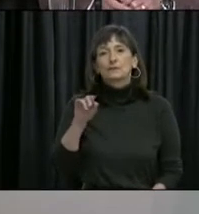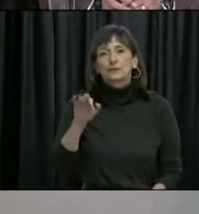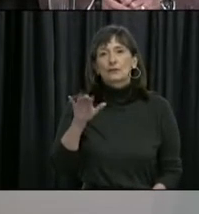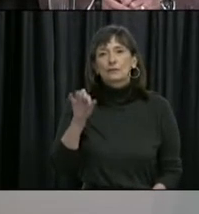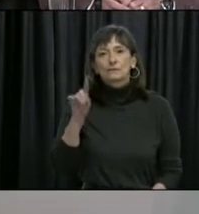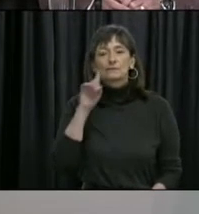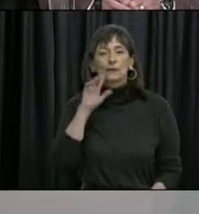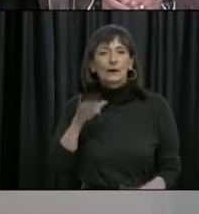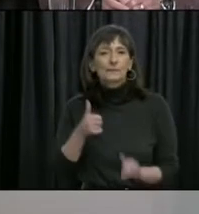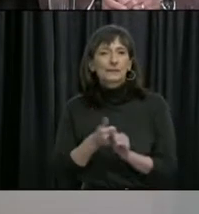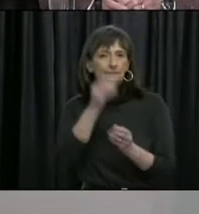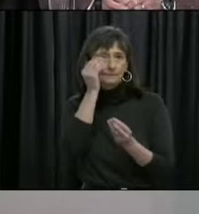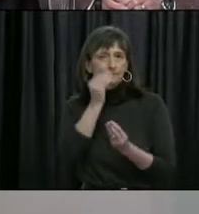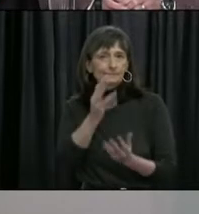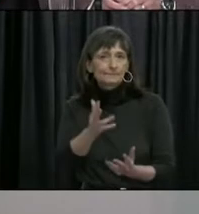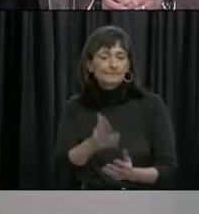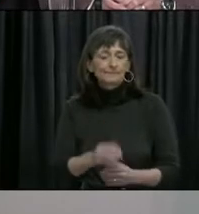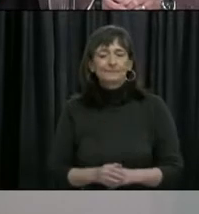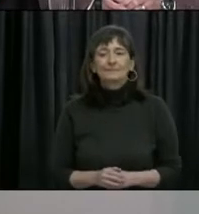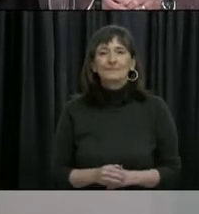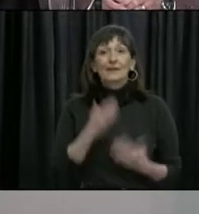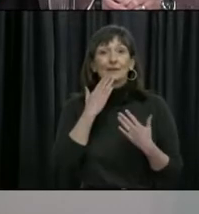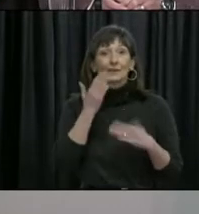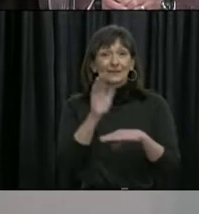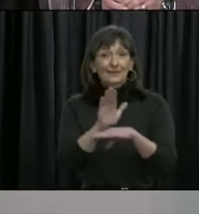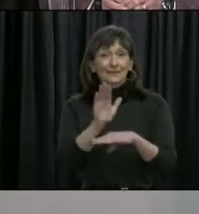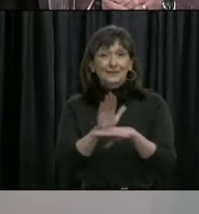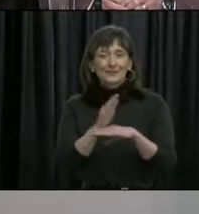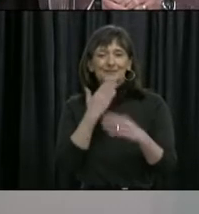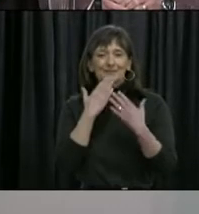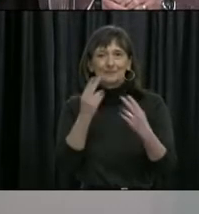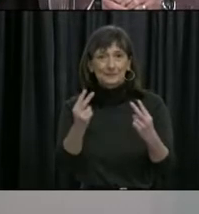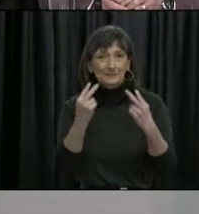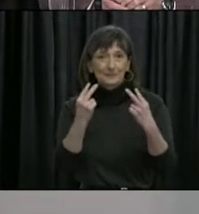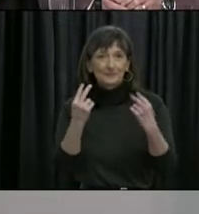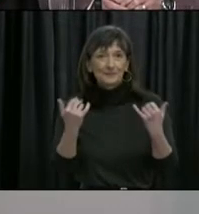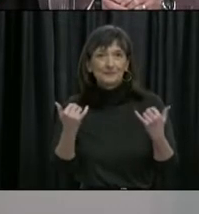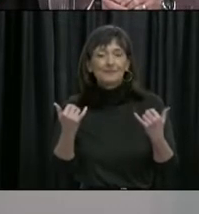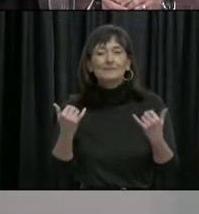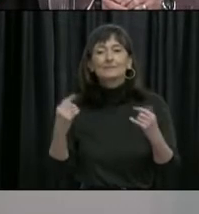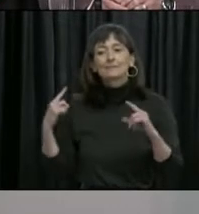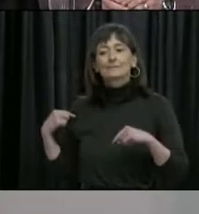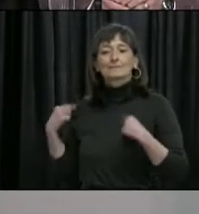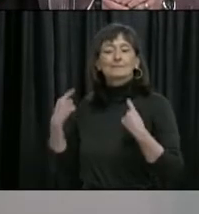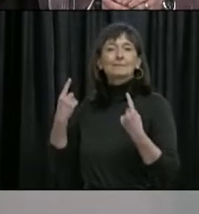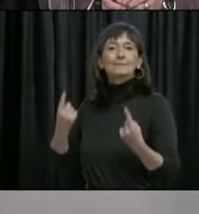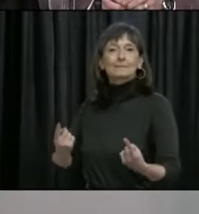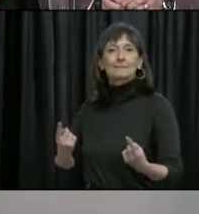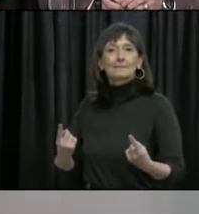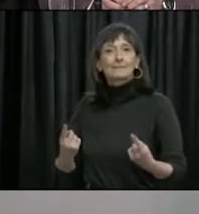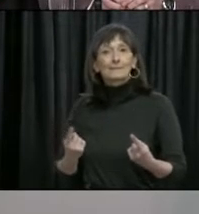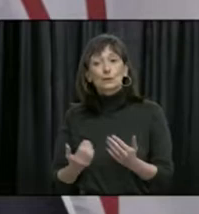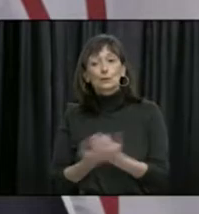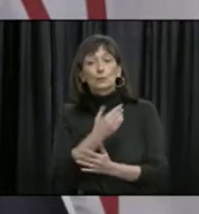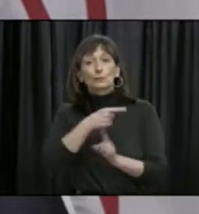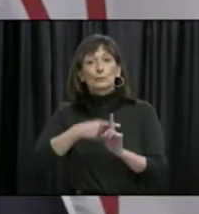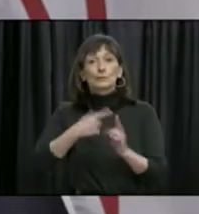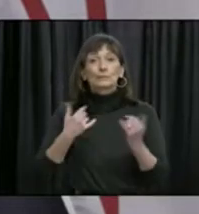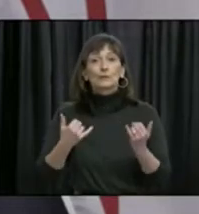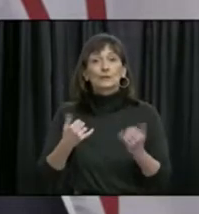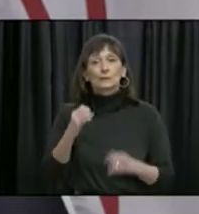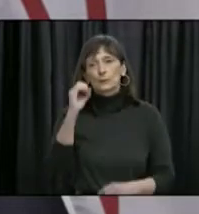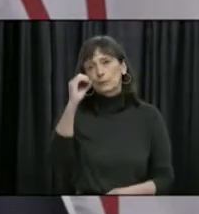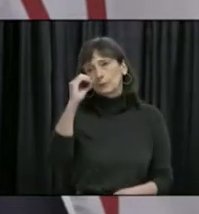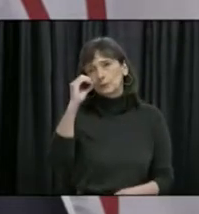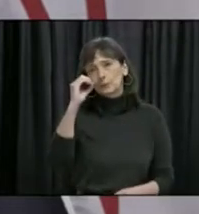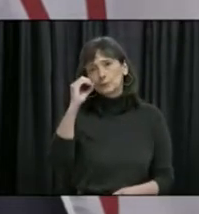Thank you, Premier. Good afternoon, everyone. Thank you for joining us today. Since the media availability yesterday, we have no new positive cases